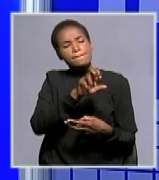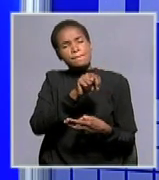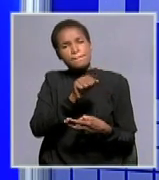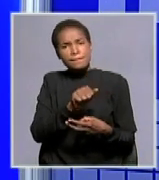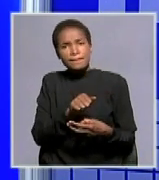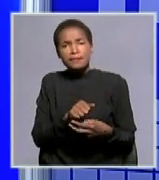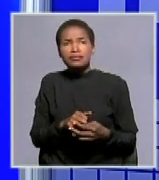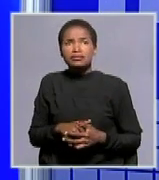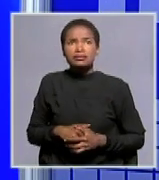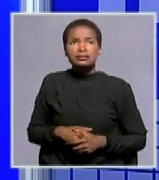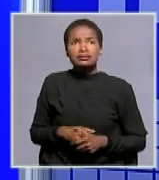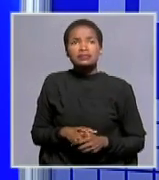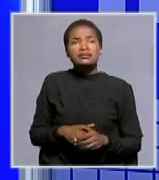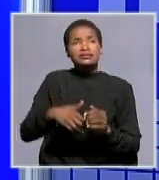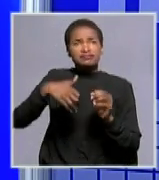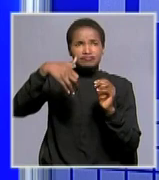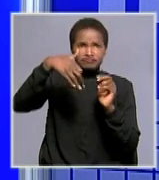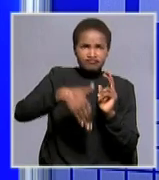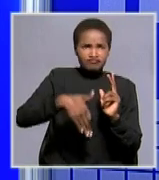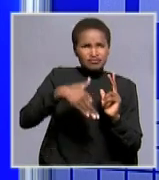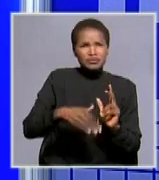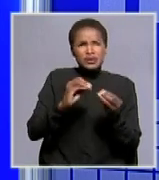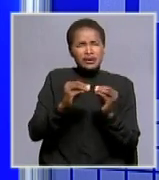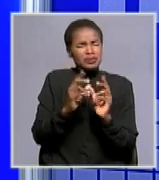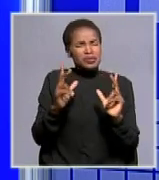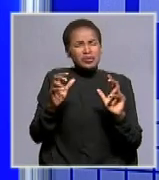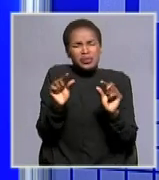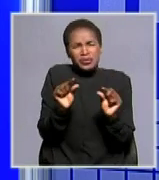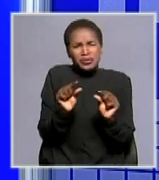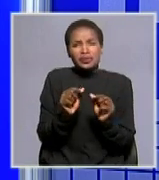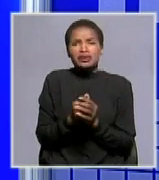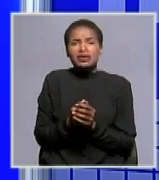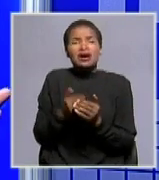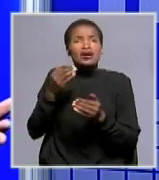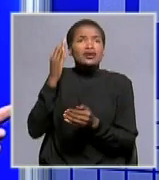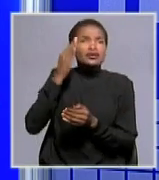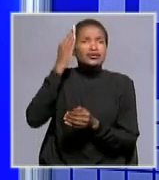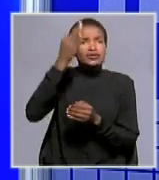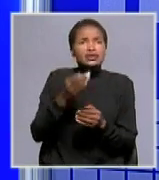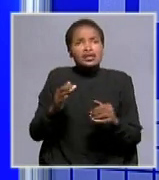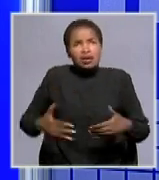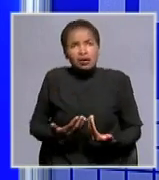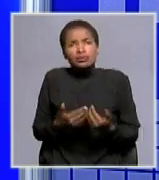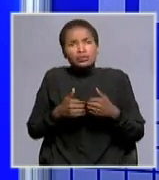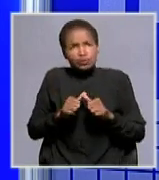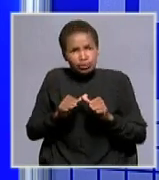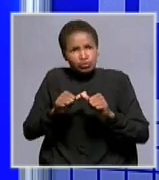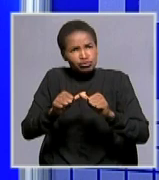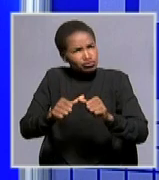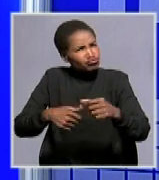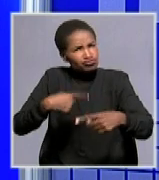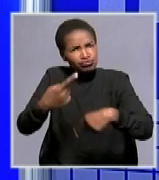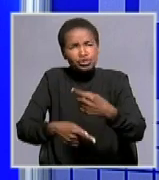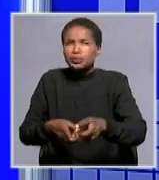populated in namibia as we all know how can we further encourage future future discussions i heard olga mentioning about you having a public